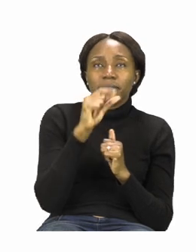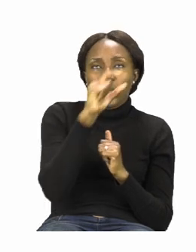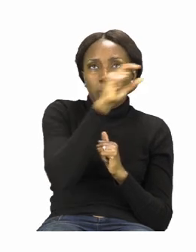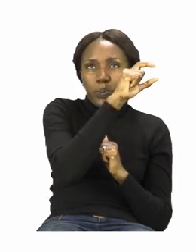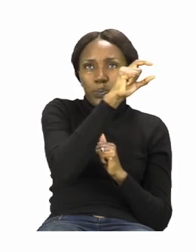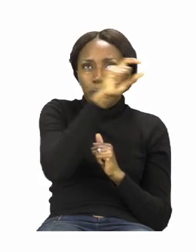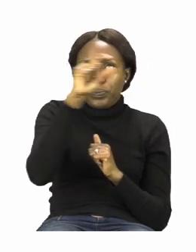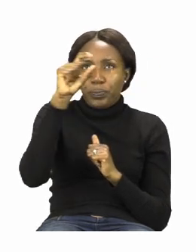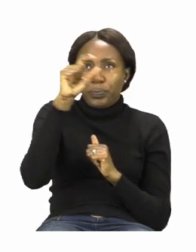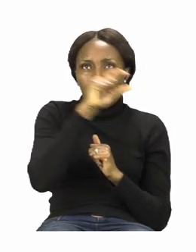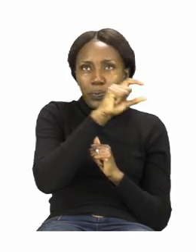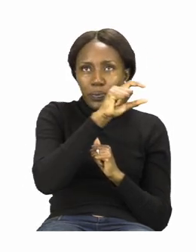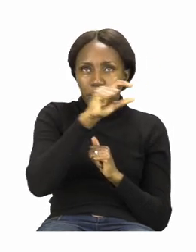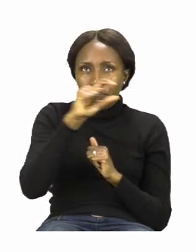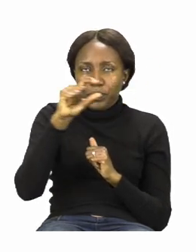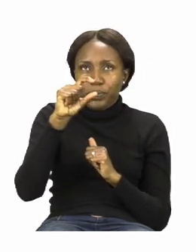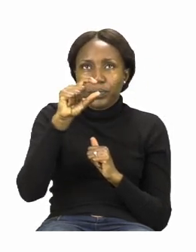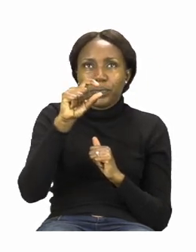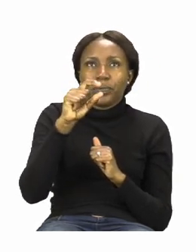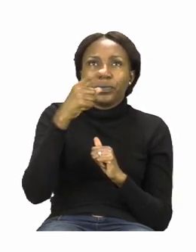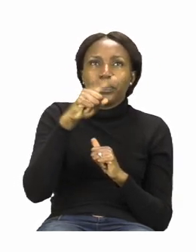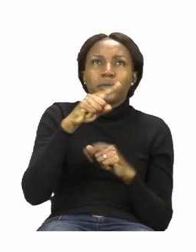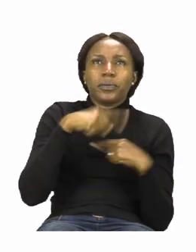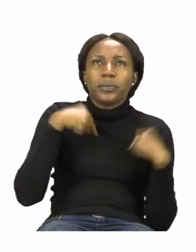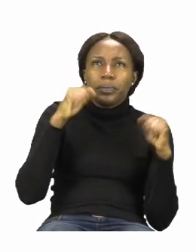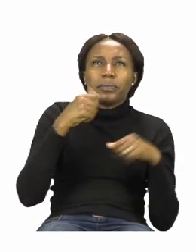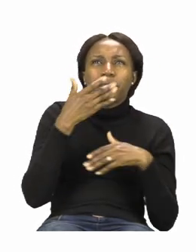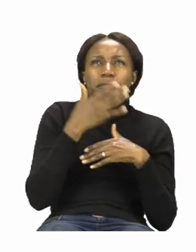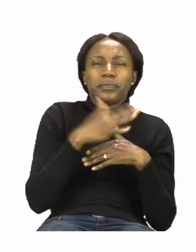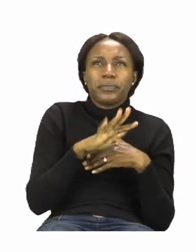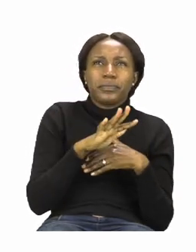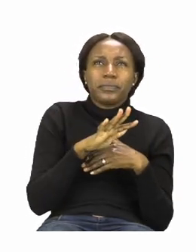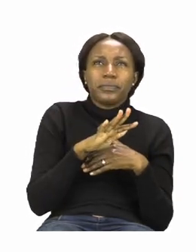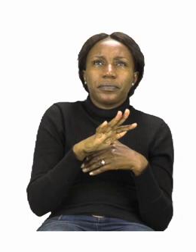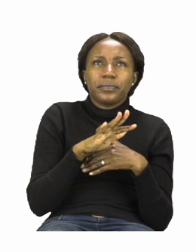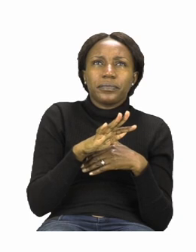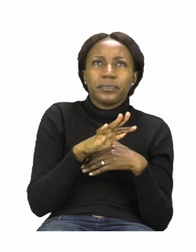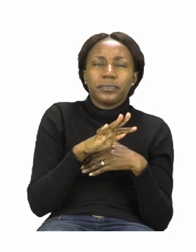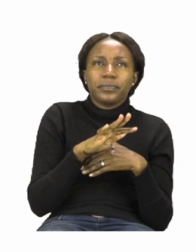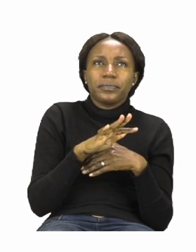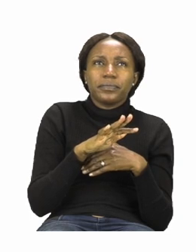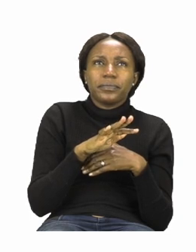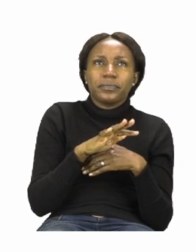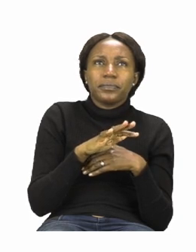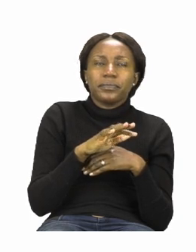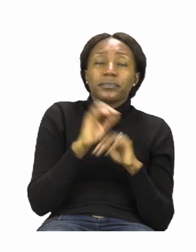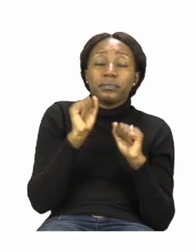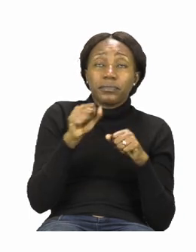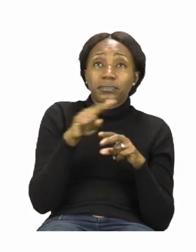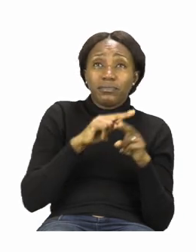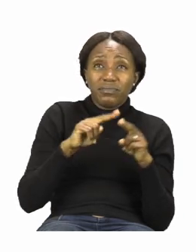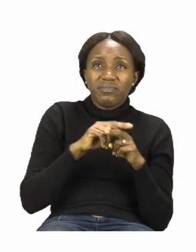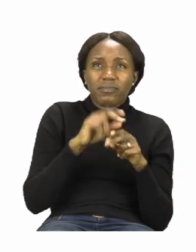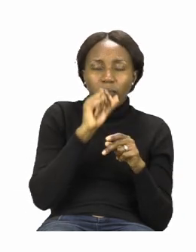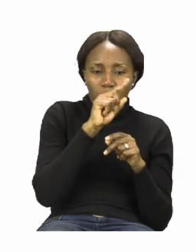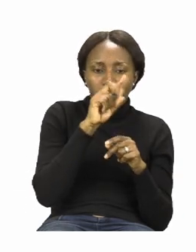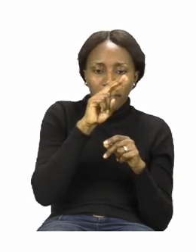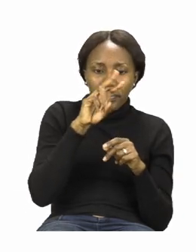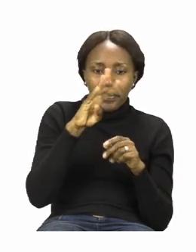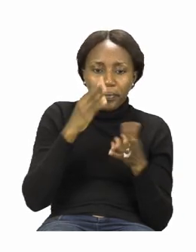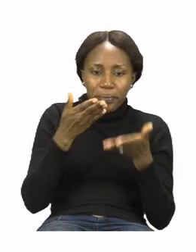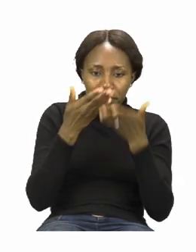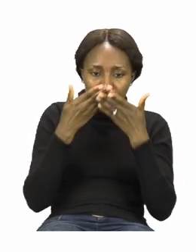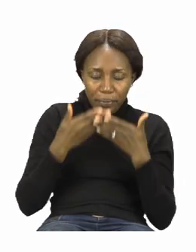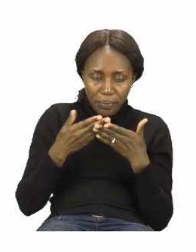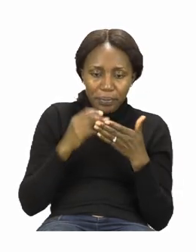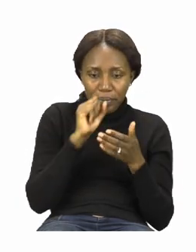we need to complete the sums now you can use the blocks as counters because they are helping you